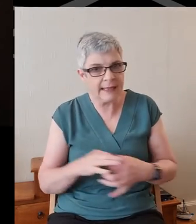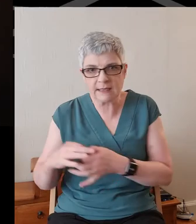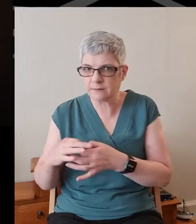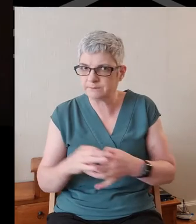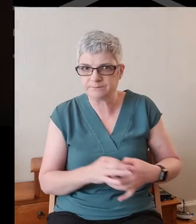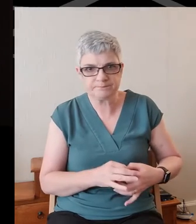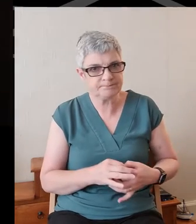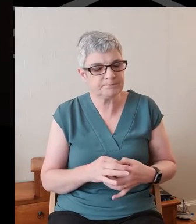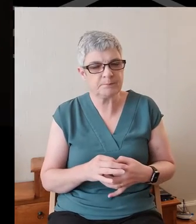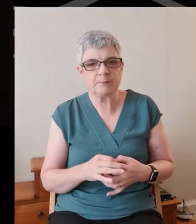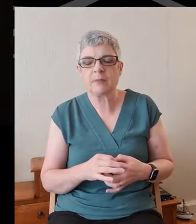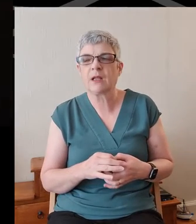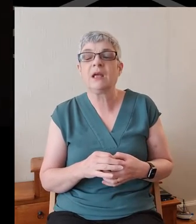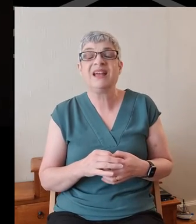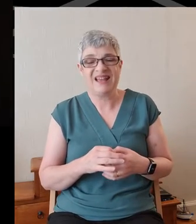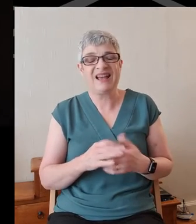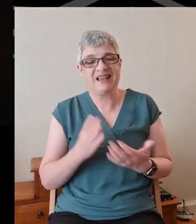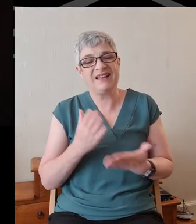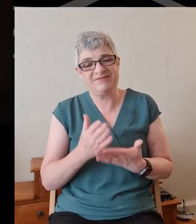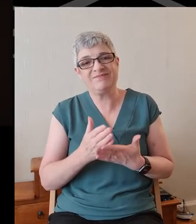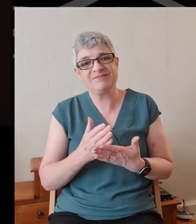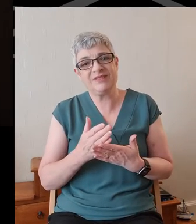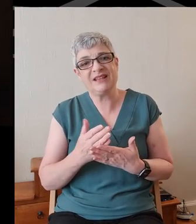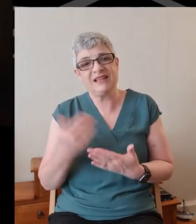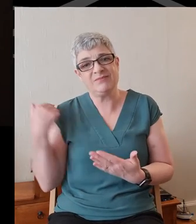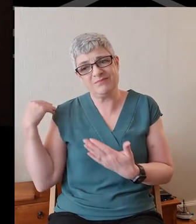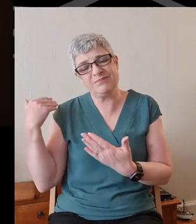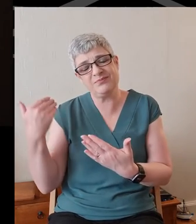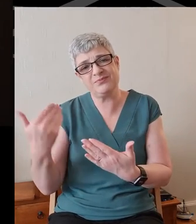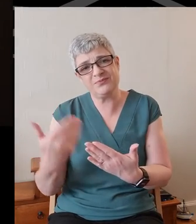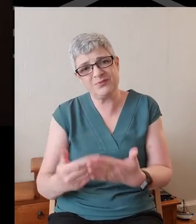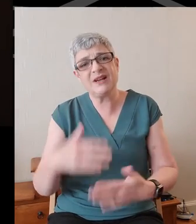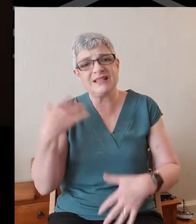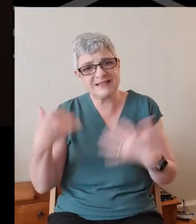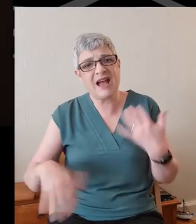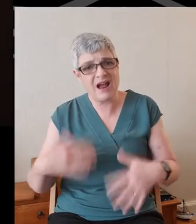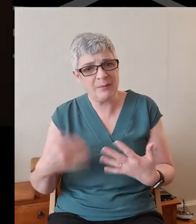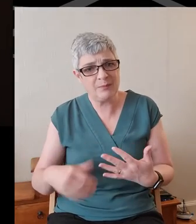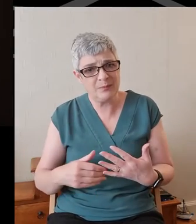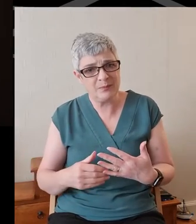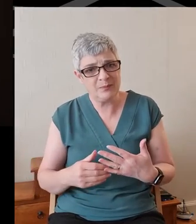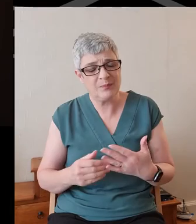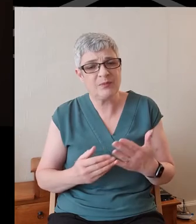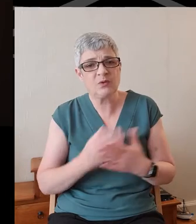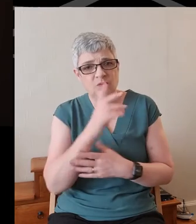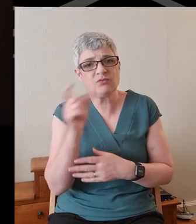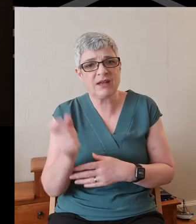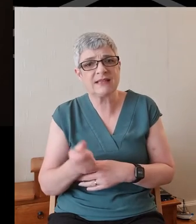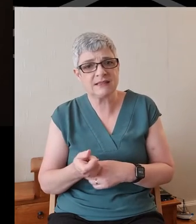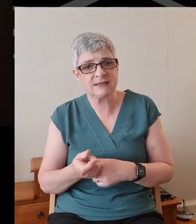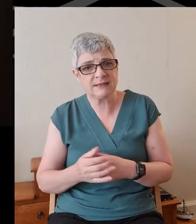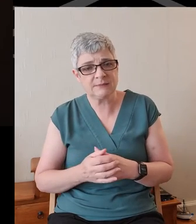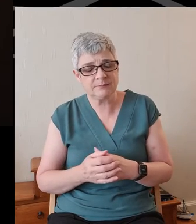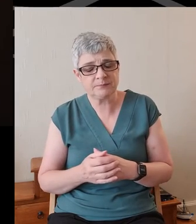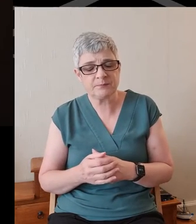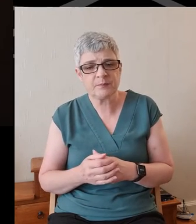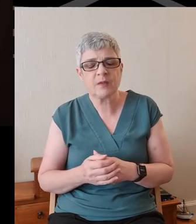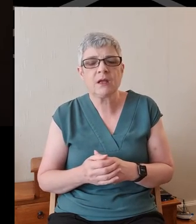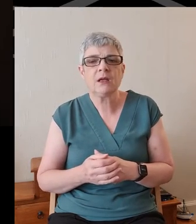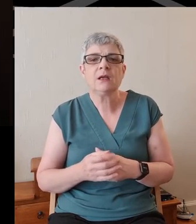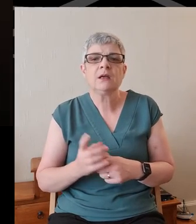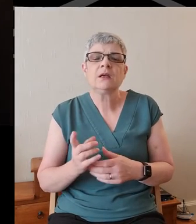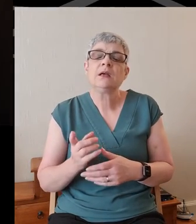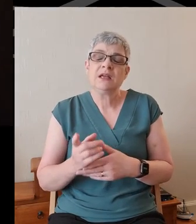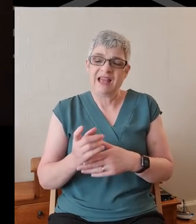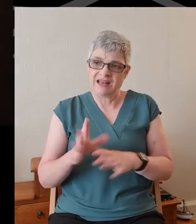And that has caused, as I say, colossal hurt and harm in the body of Christ. And to those who